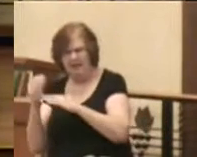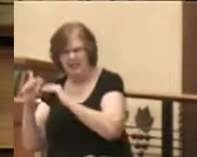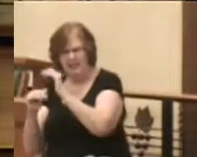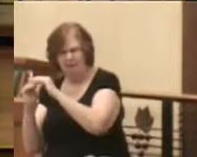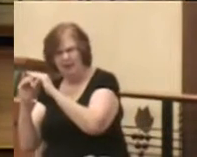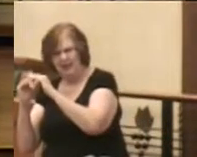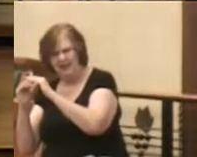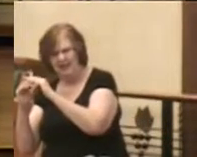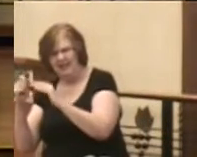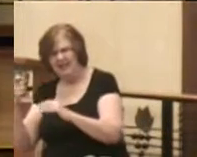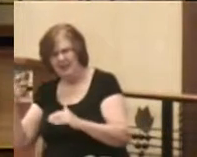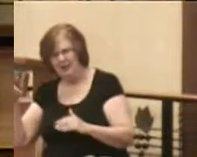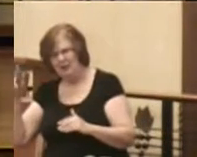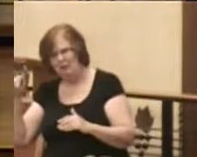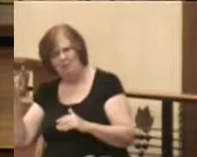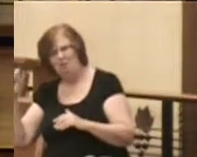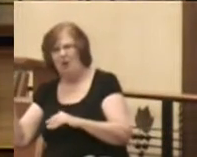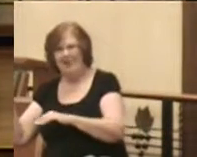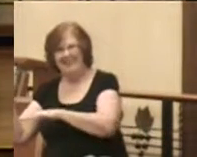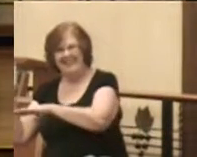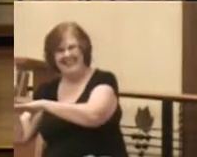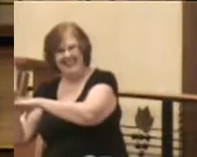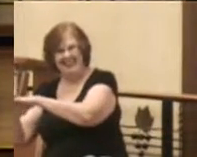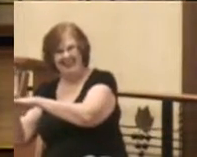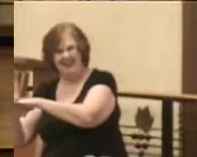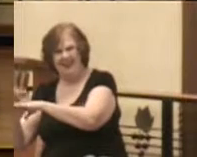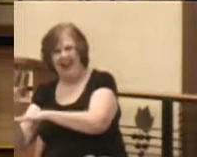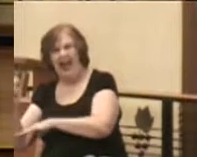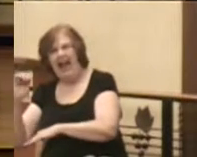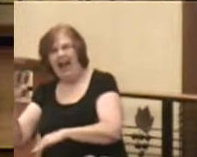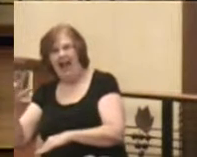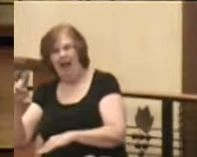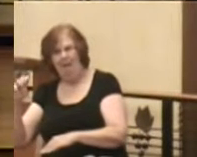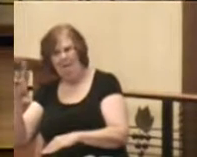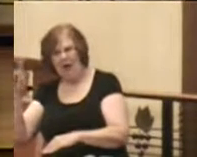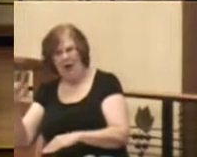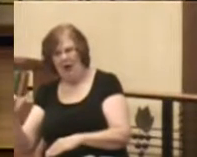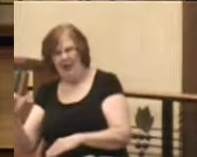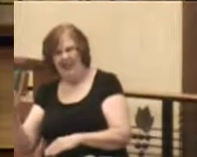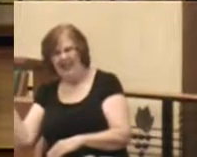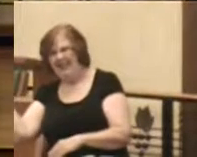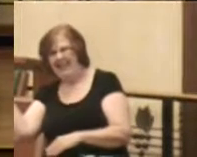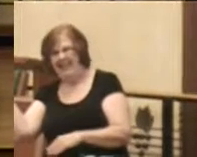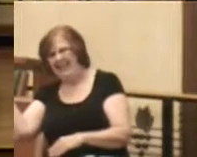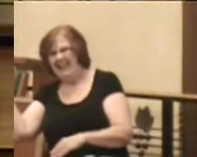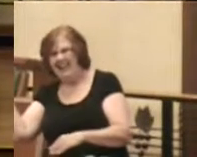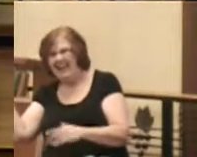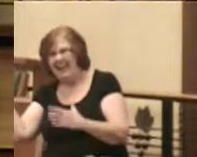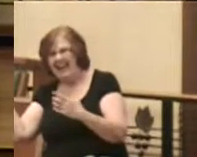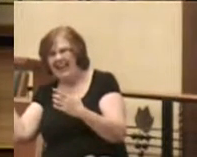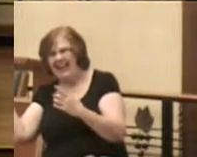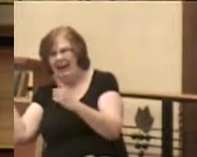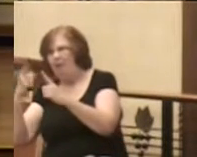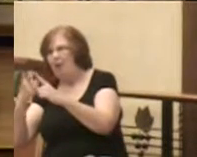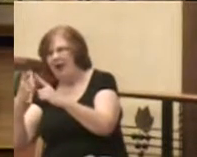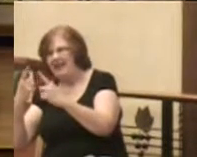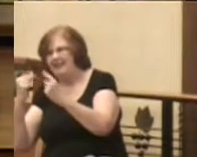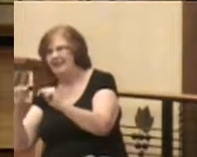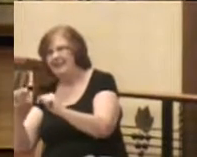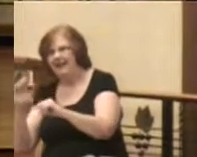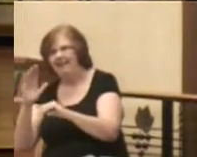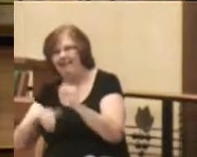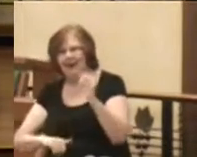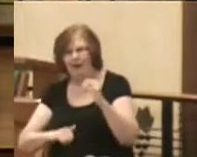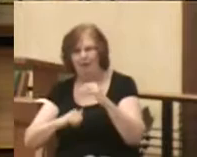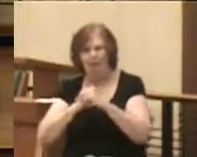cathedral, where Hail Marys are more often a vain attempt at points rather than prayers.